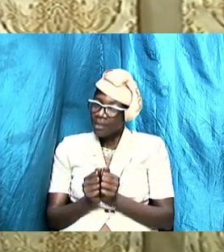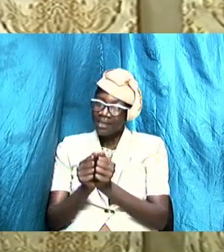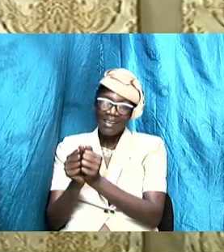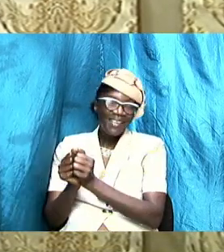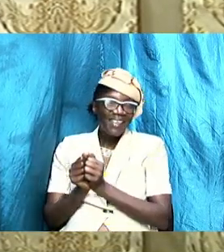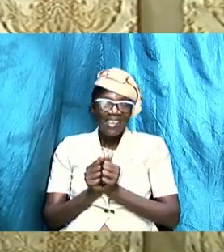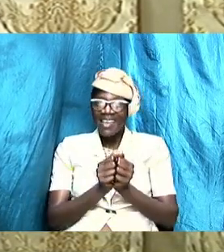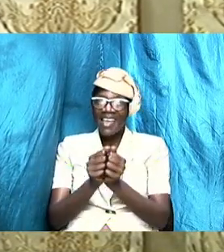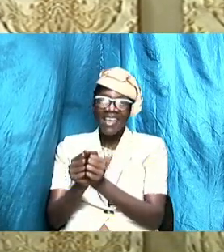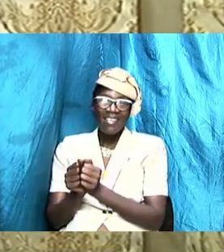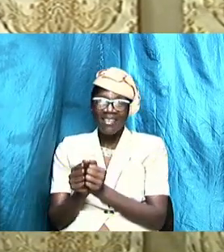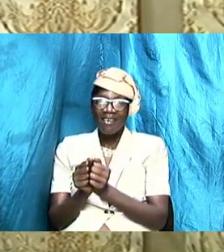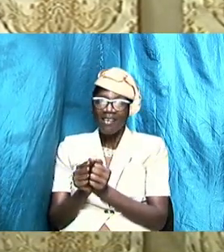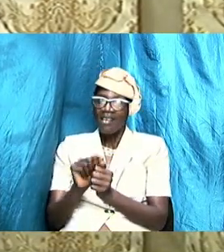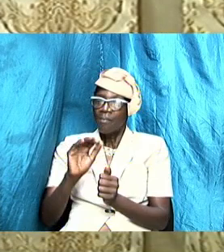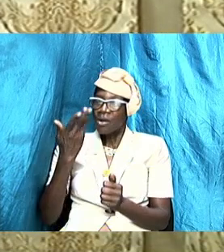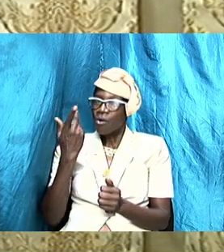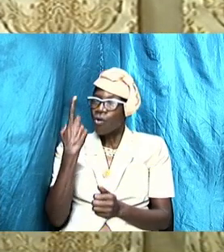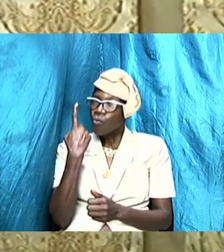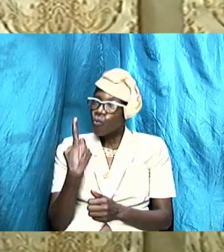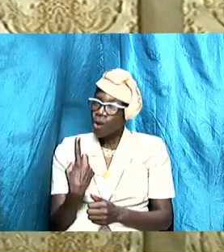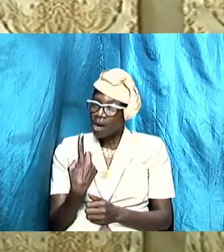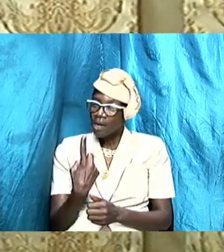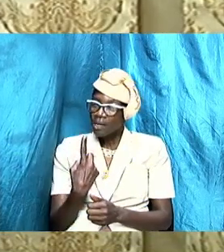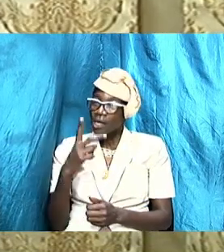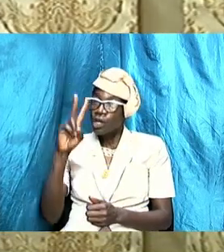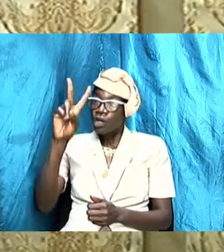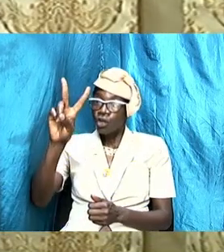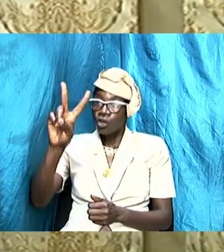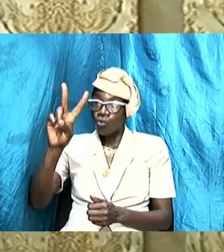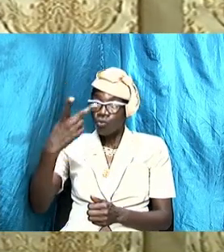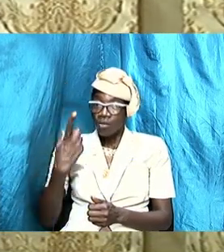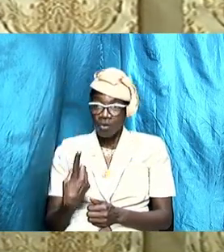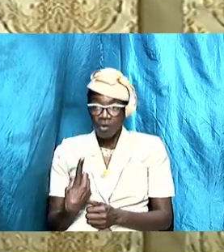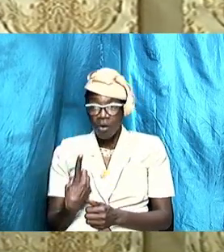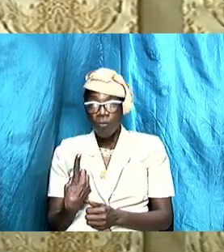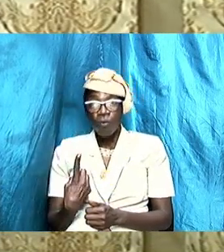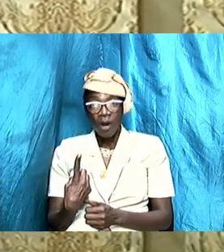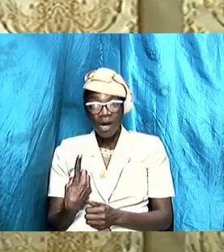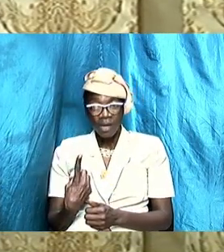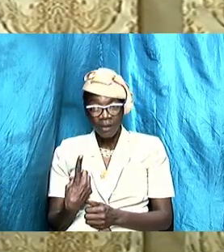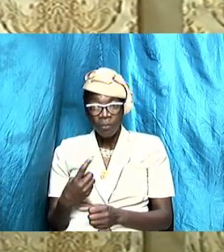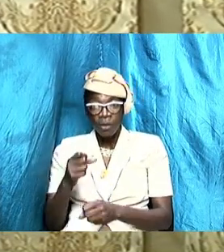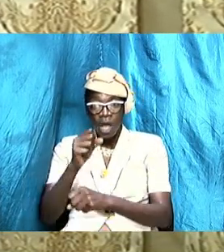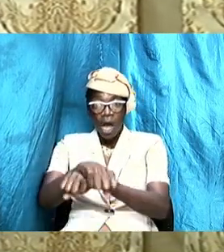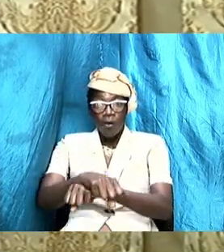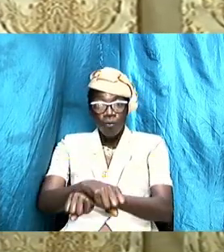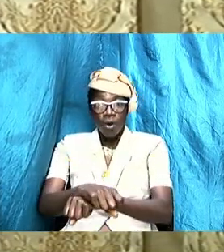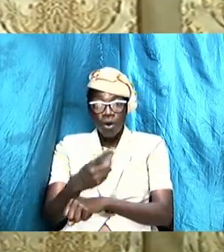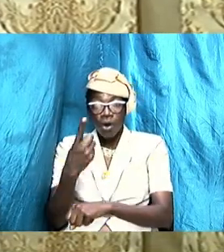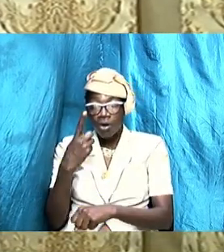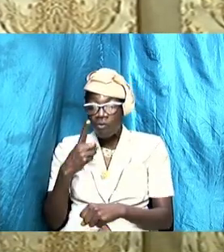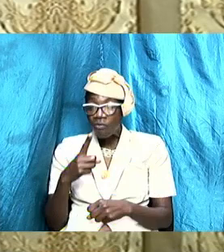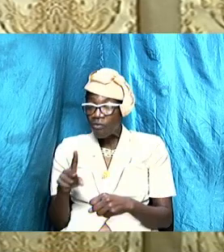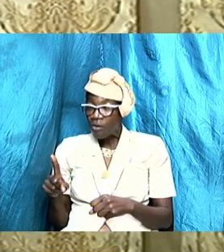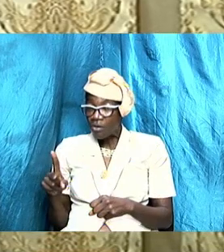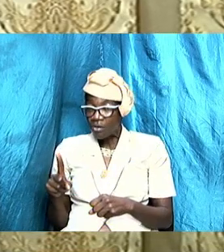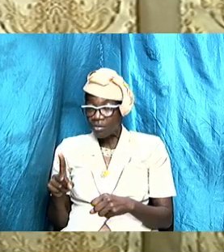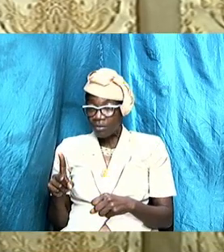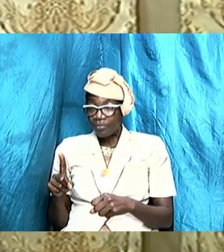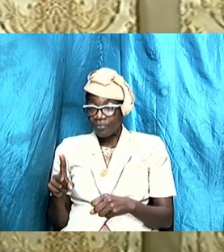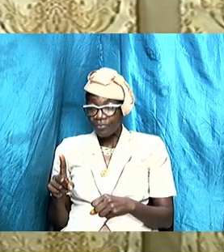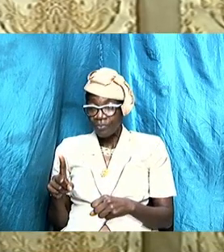that we become one that the two synergize and work for the accomplishment